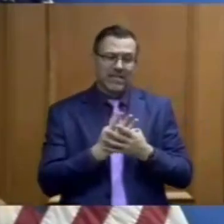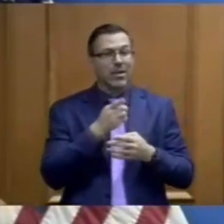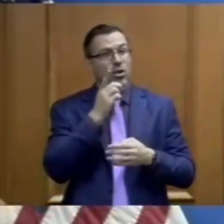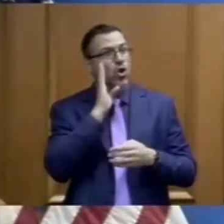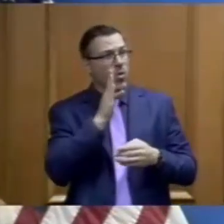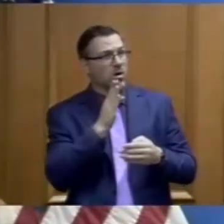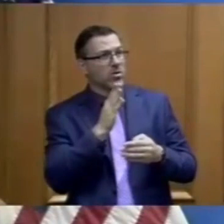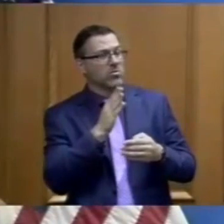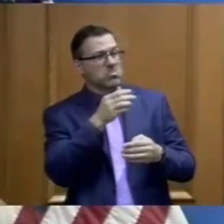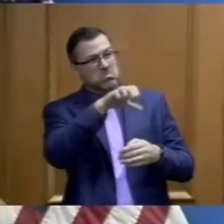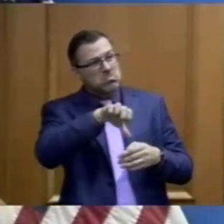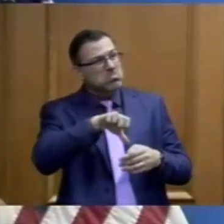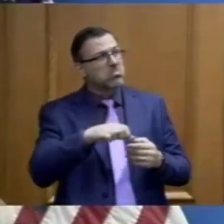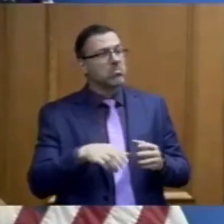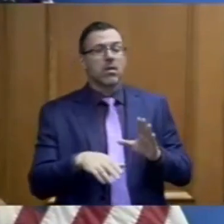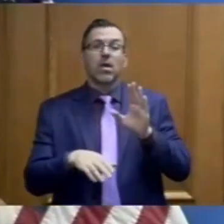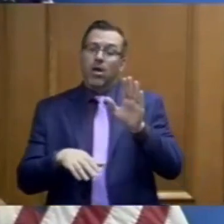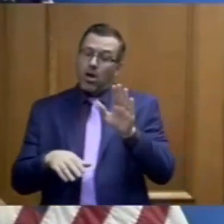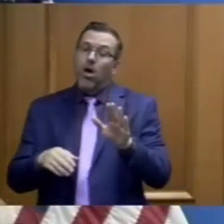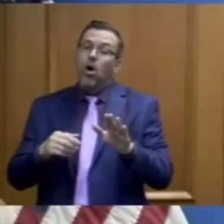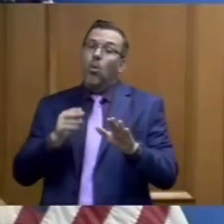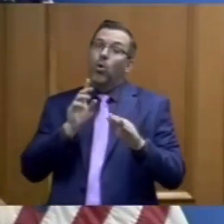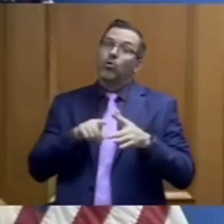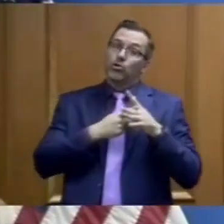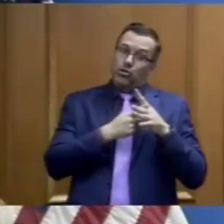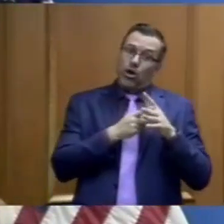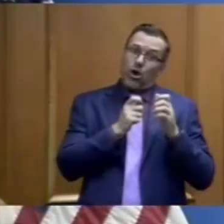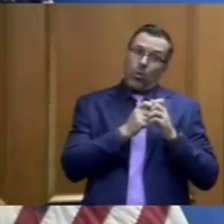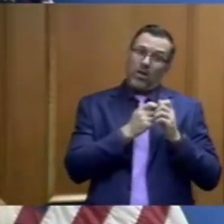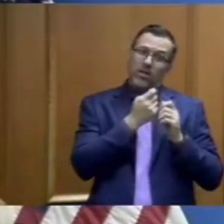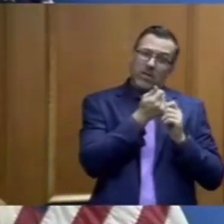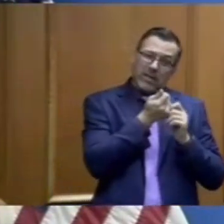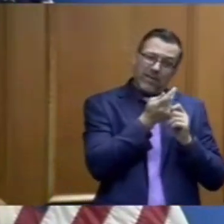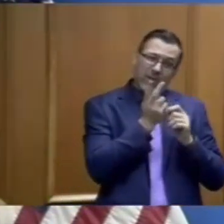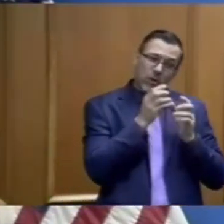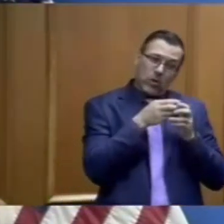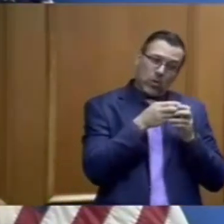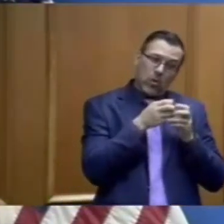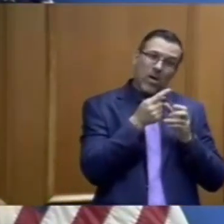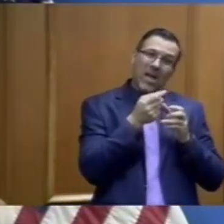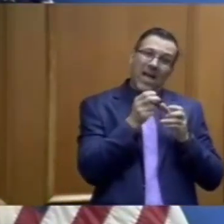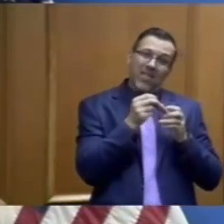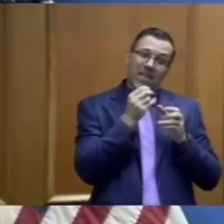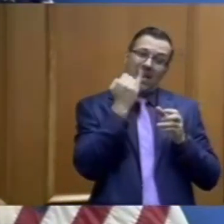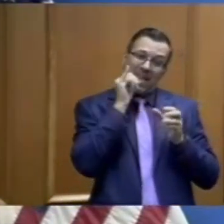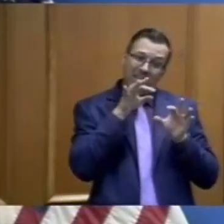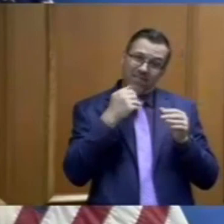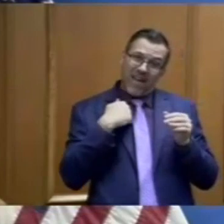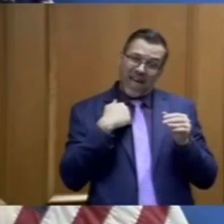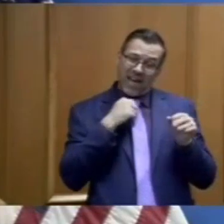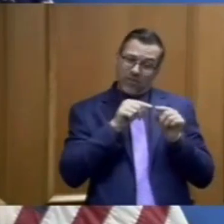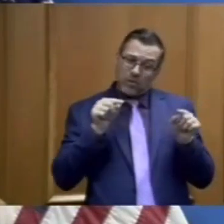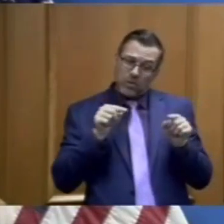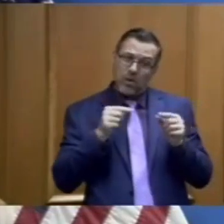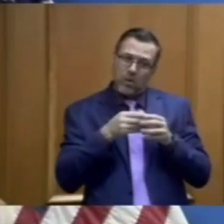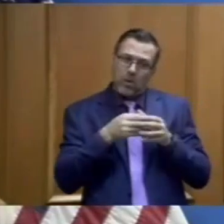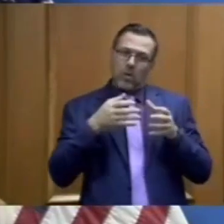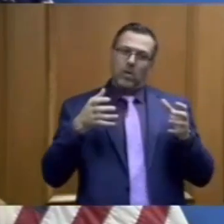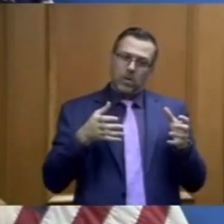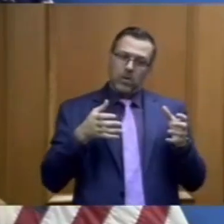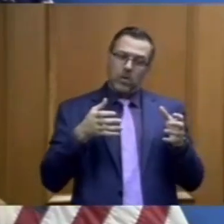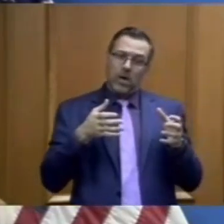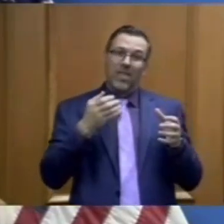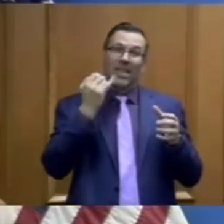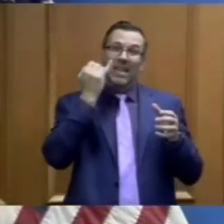The tiered approach is exactly what we're doing in the general population, which is when we find somebody